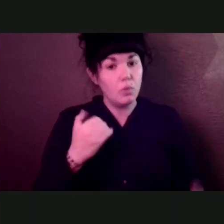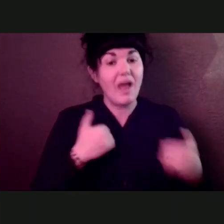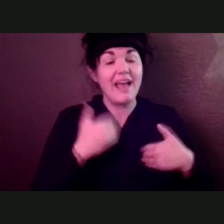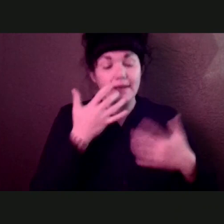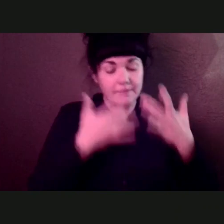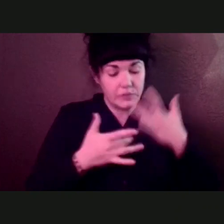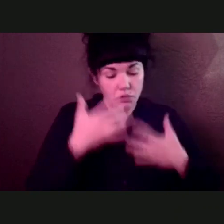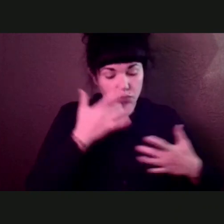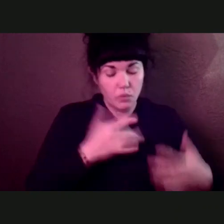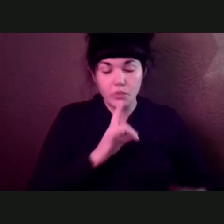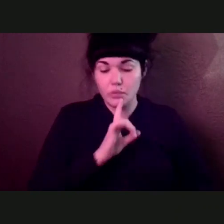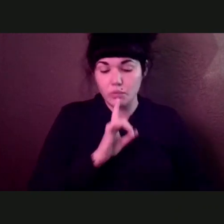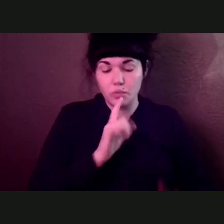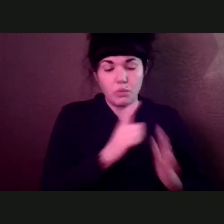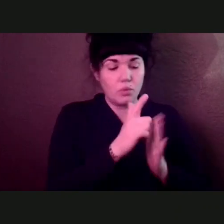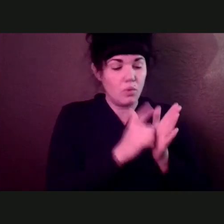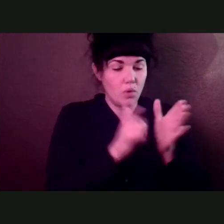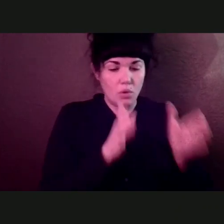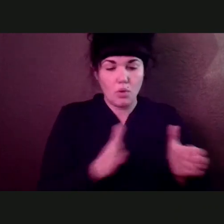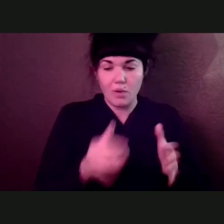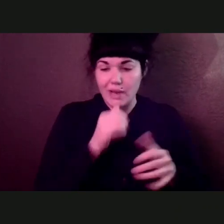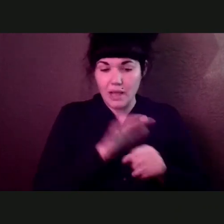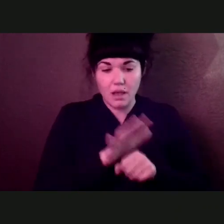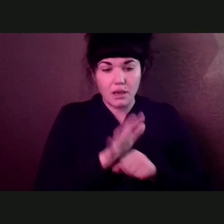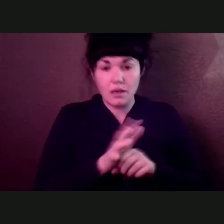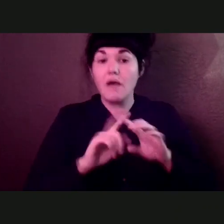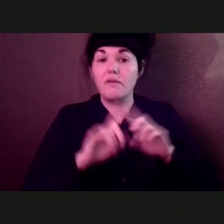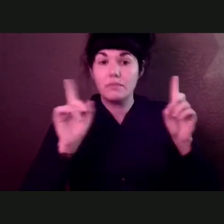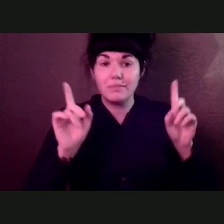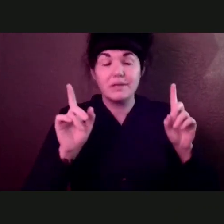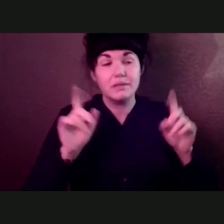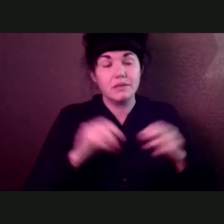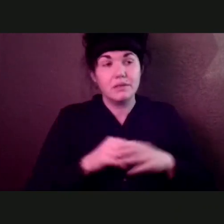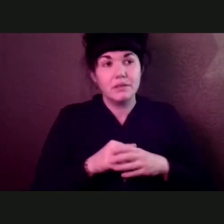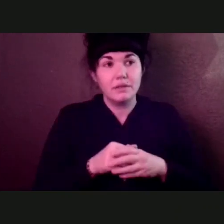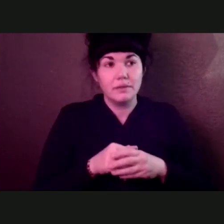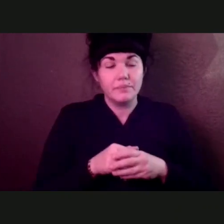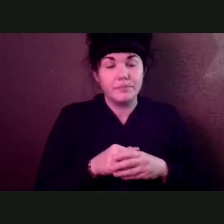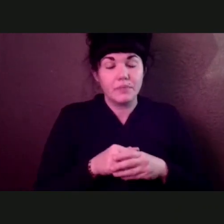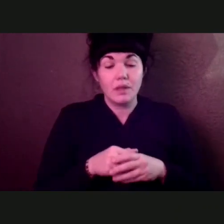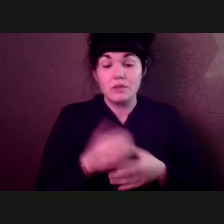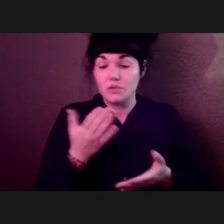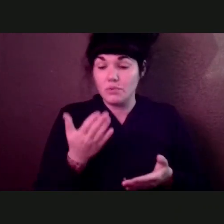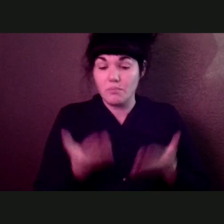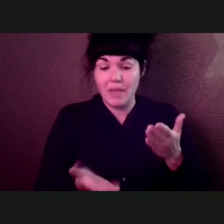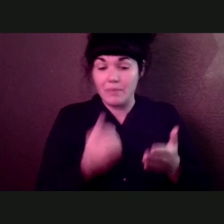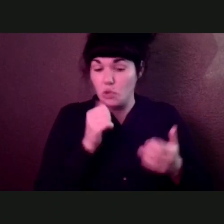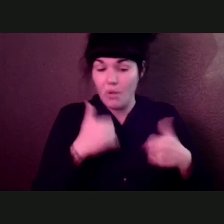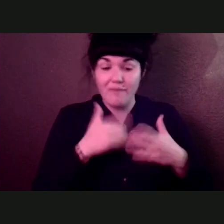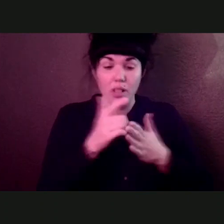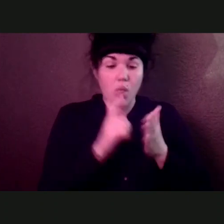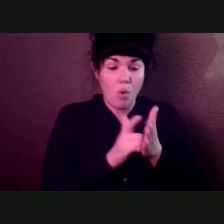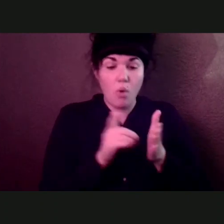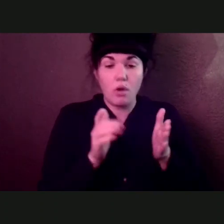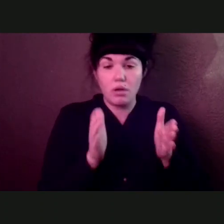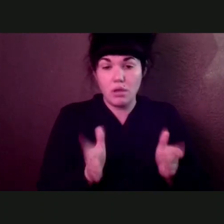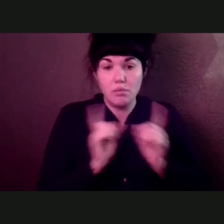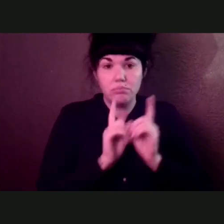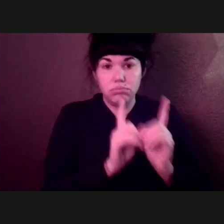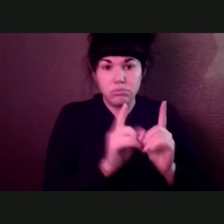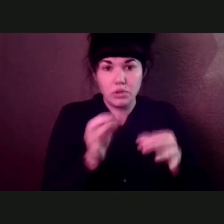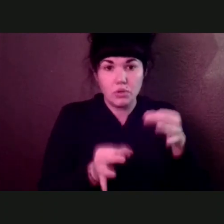full legal representation, but you at least have the opportunity to speak to someone and get pointed in the right direction.